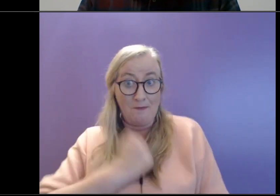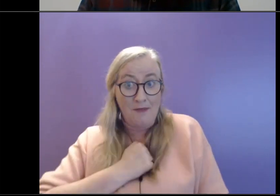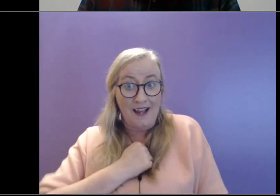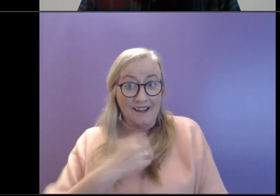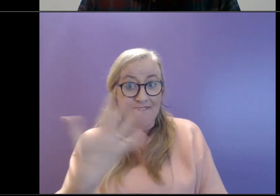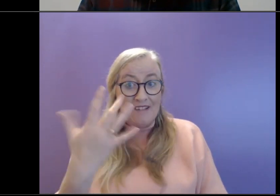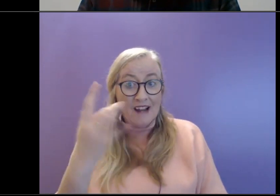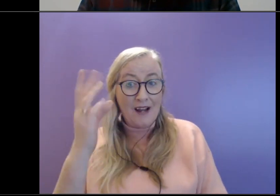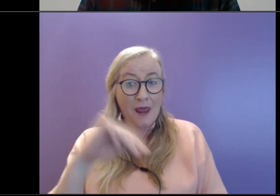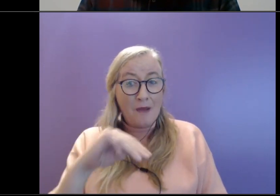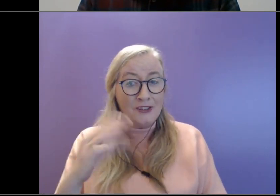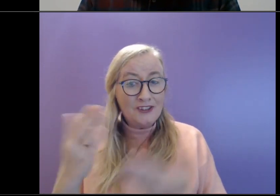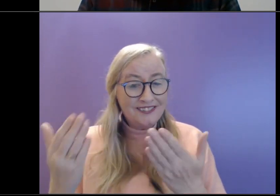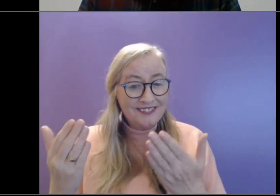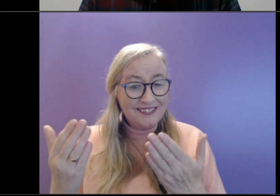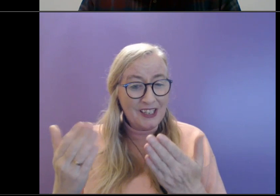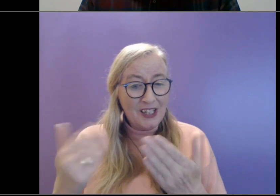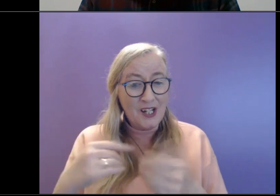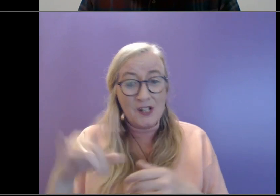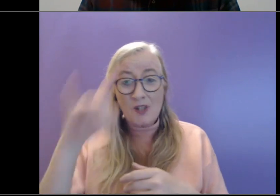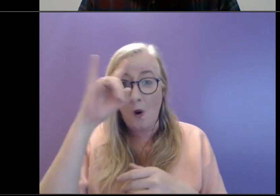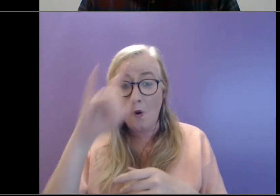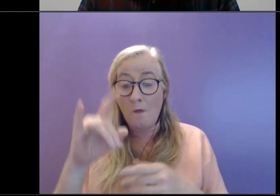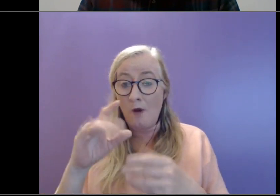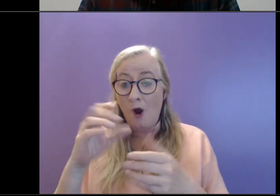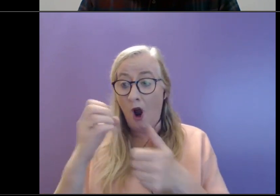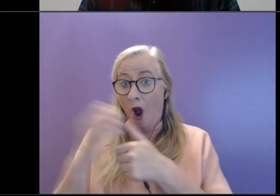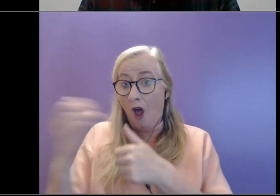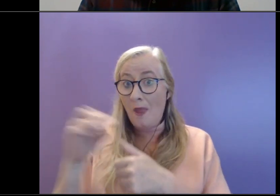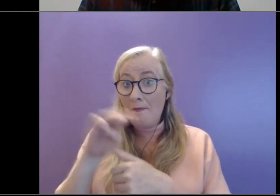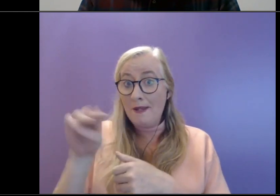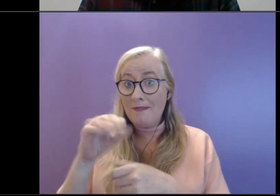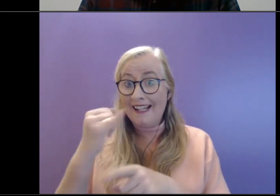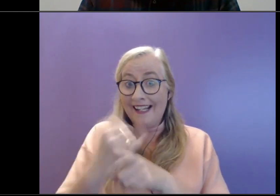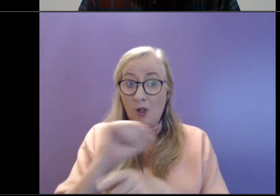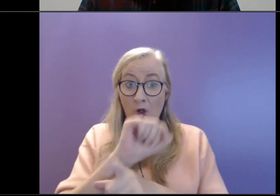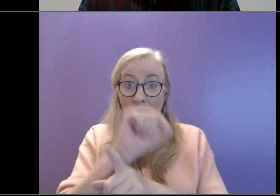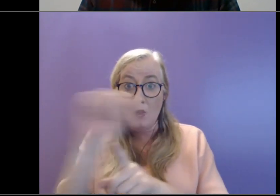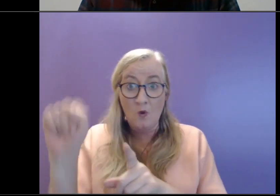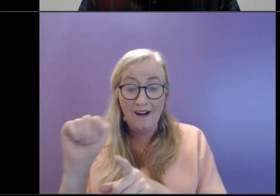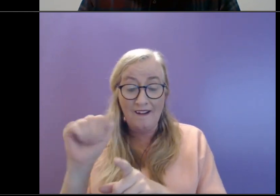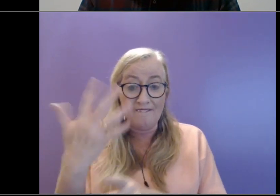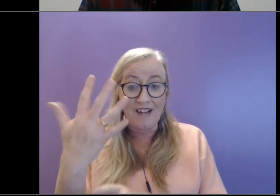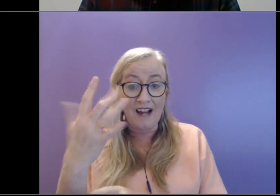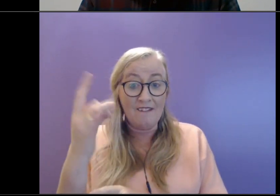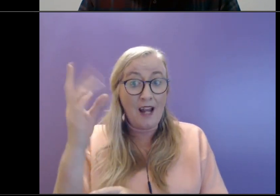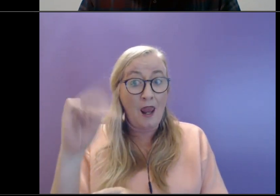I hope that others within your 5k are aware that it might be